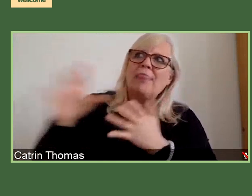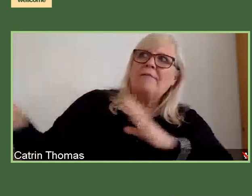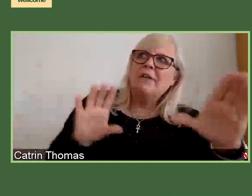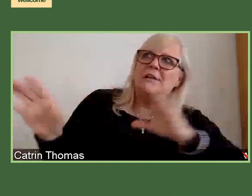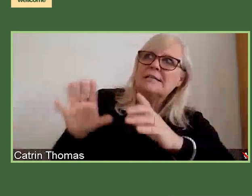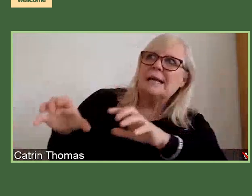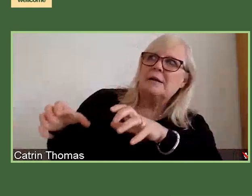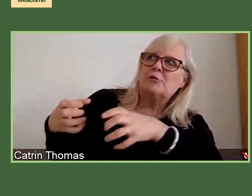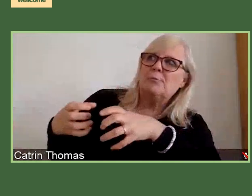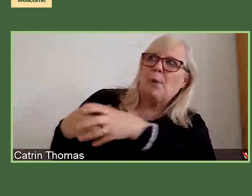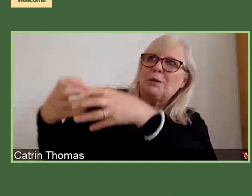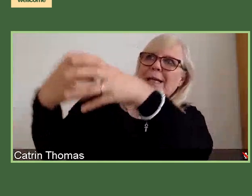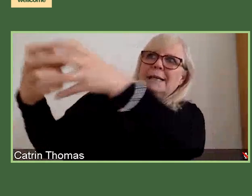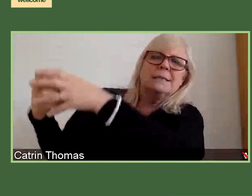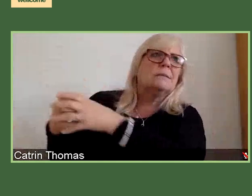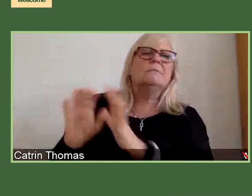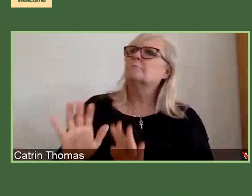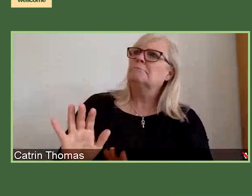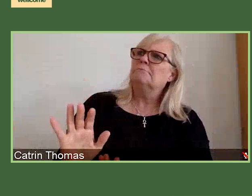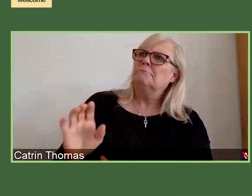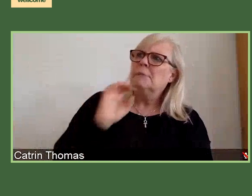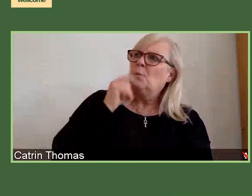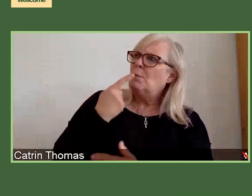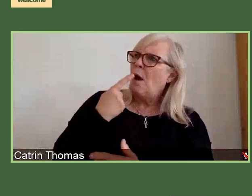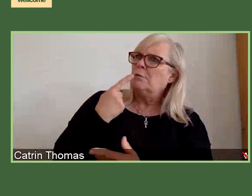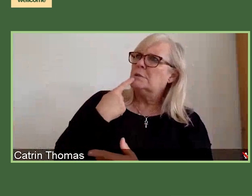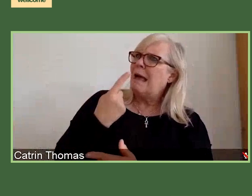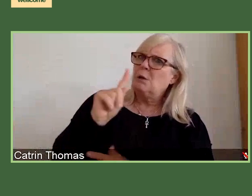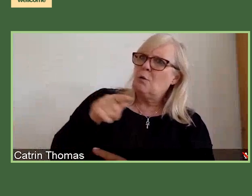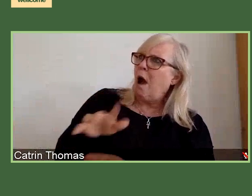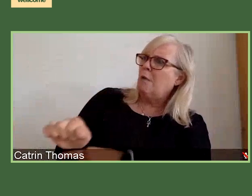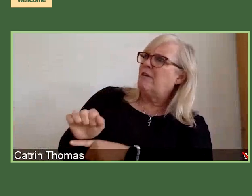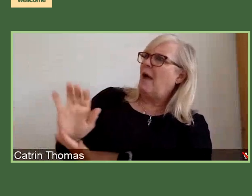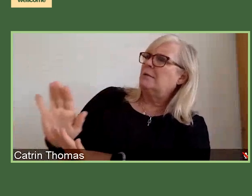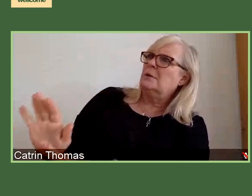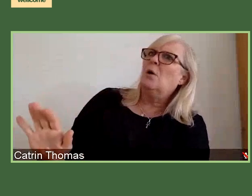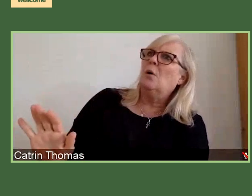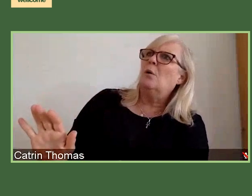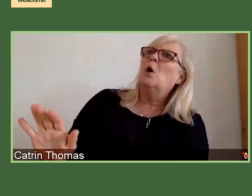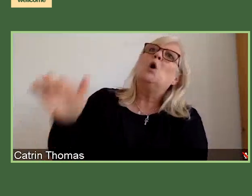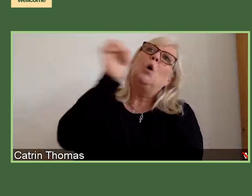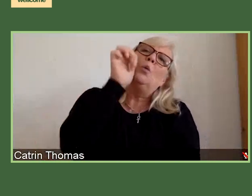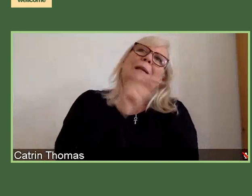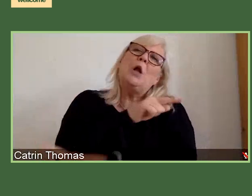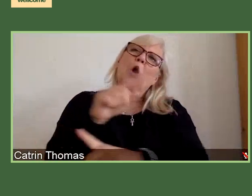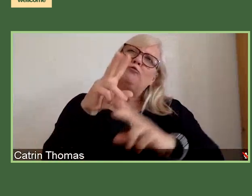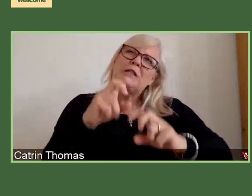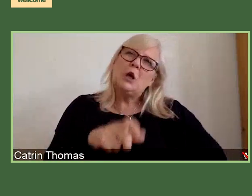know that researchers have to build their careers. They have to build their research base.